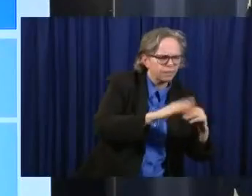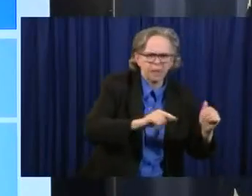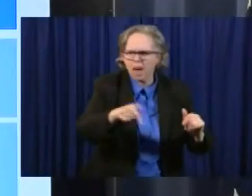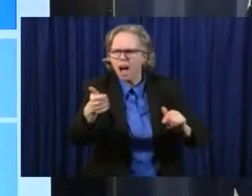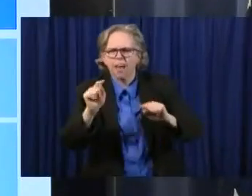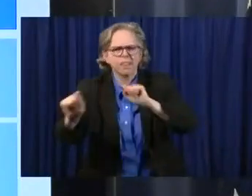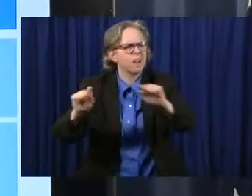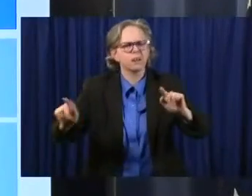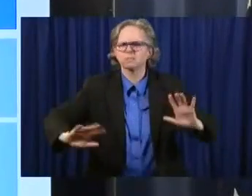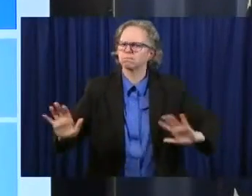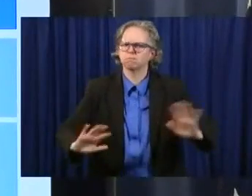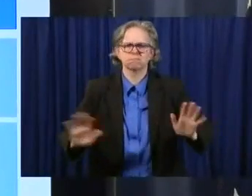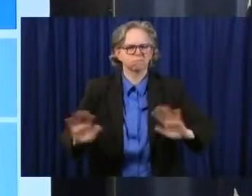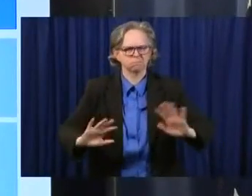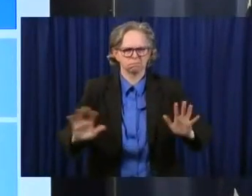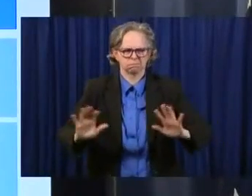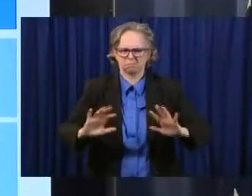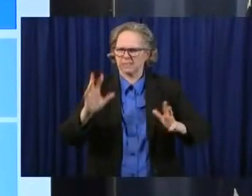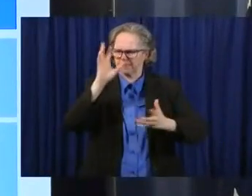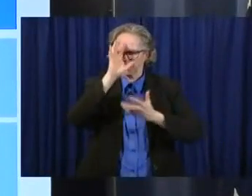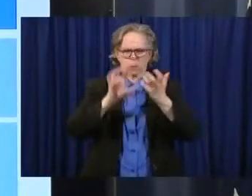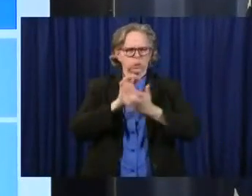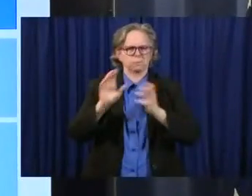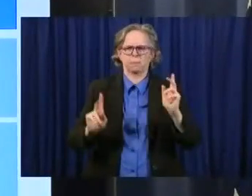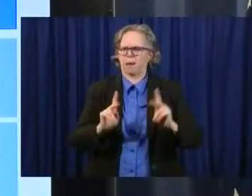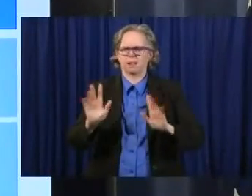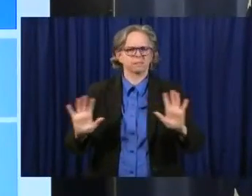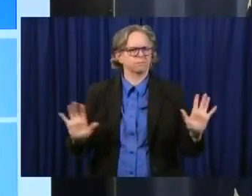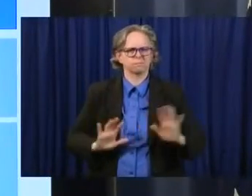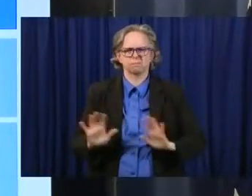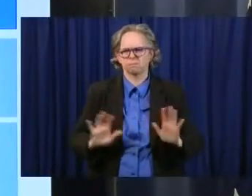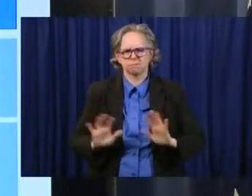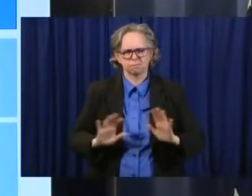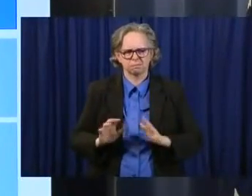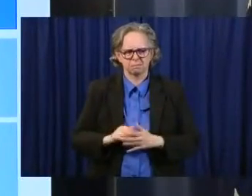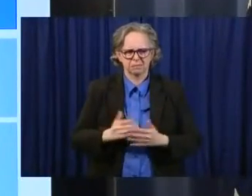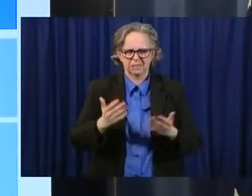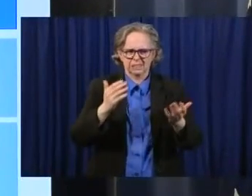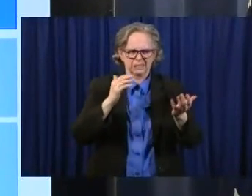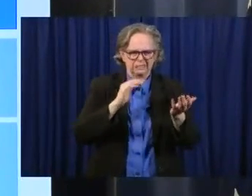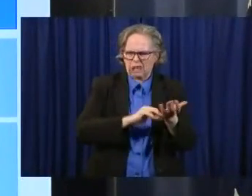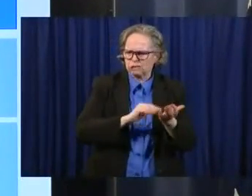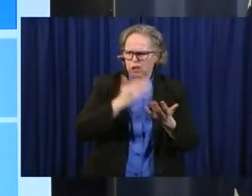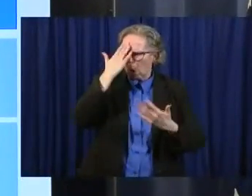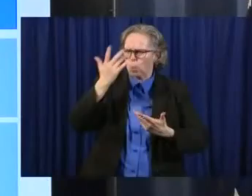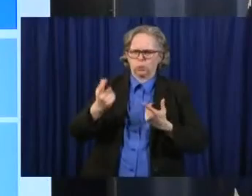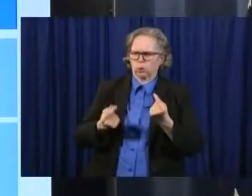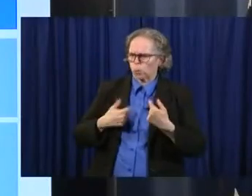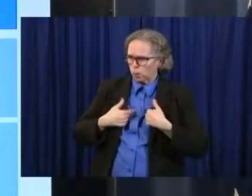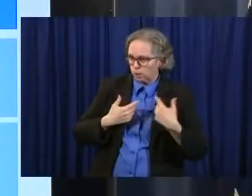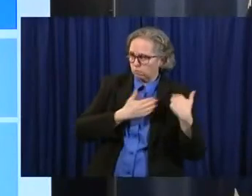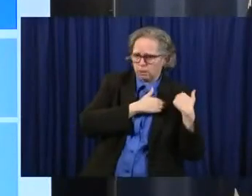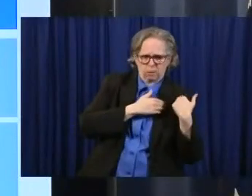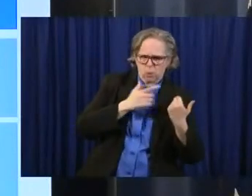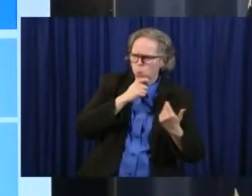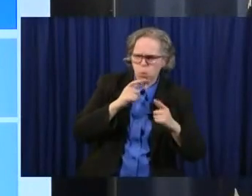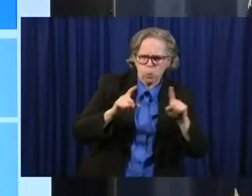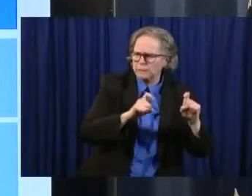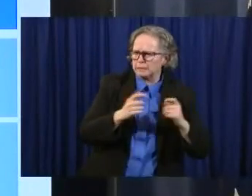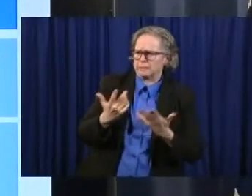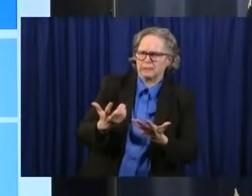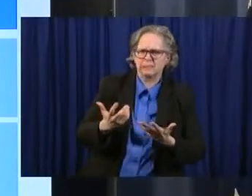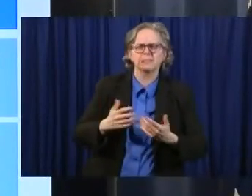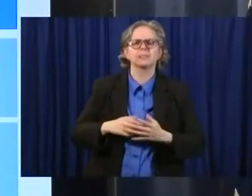something different than another, how do all physicians and primary care providers know what to do? So what we do with our testing is, as we